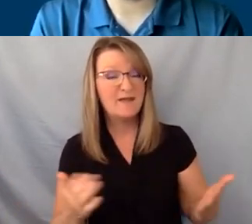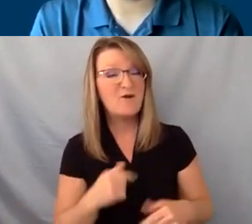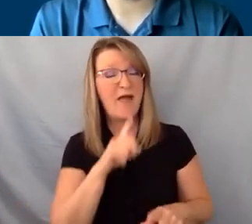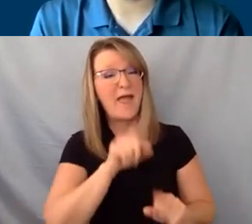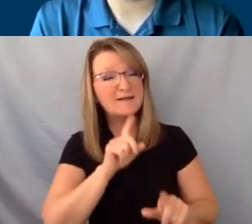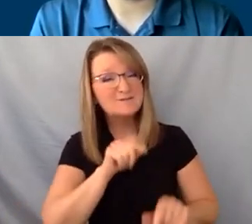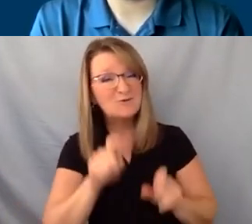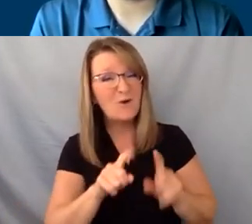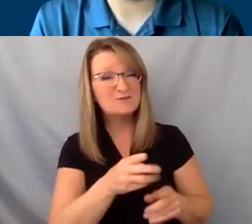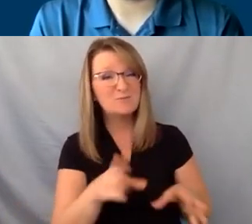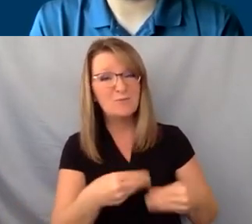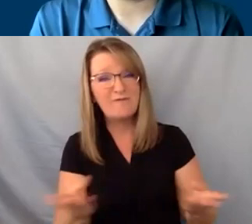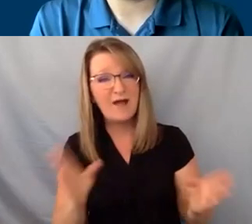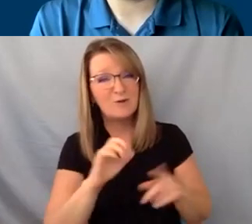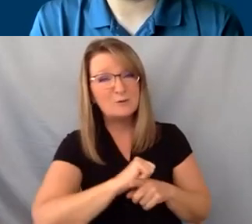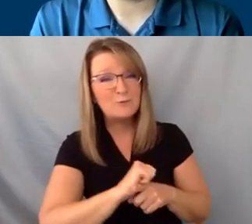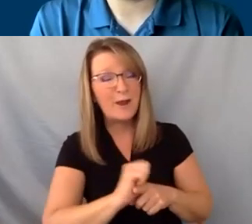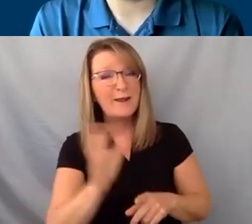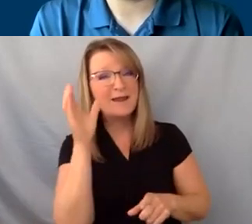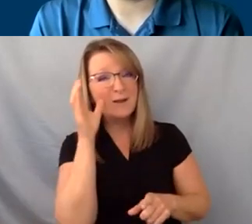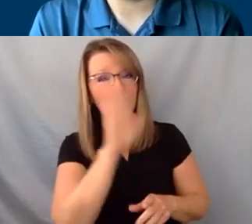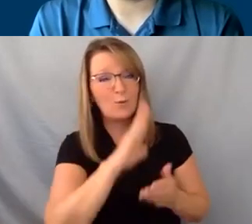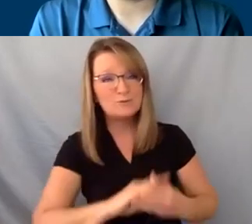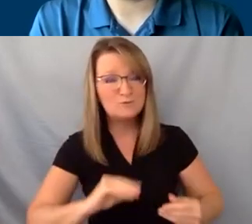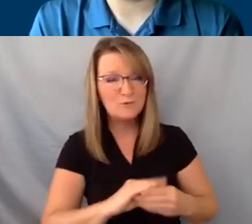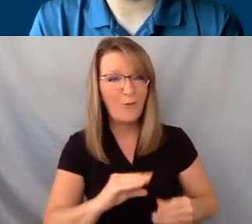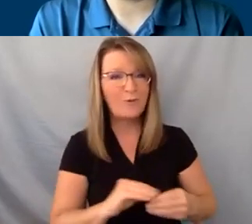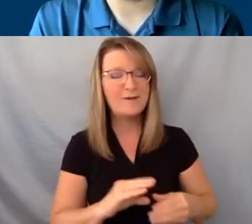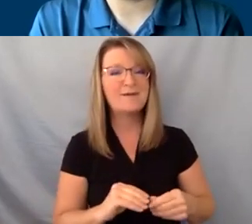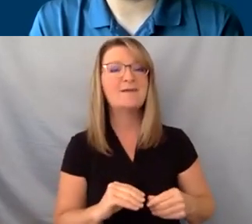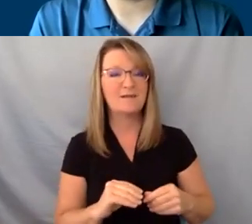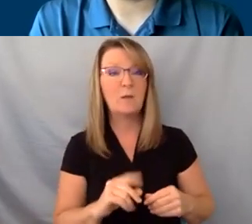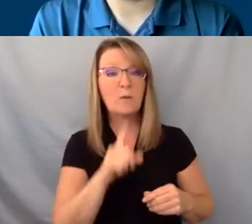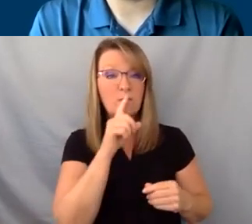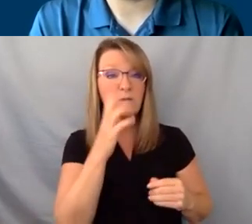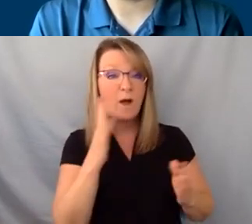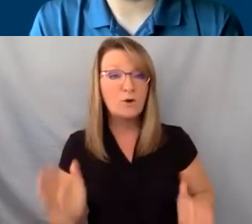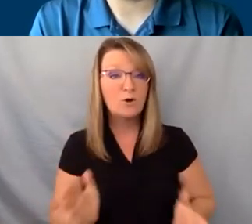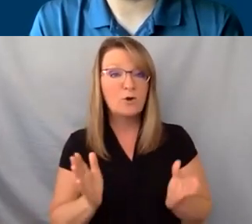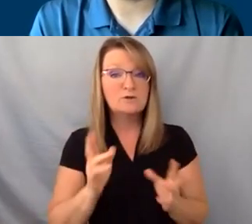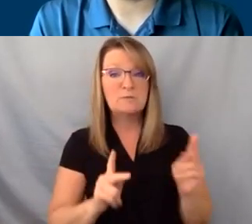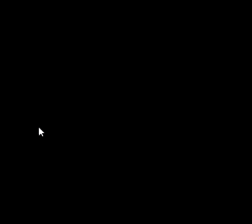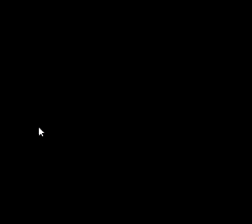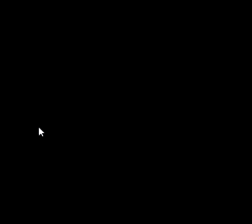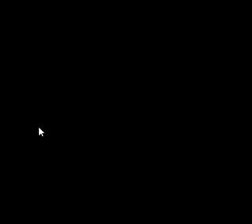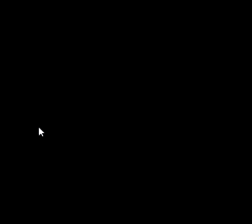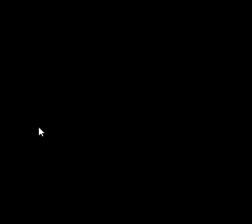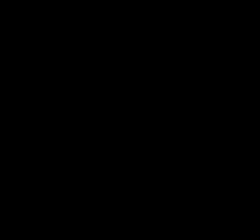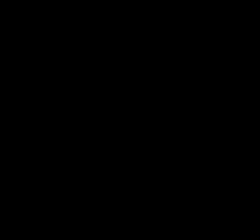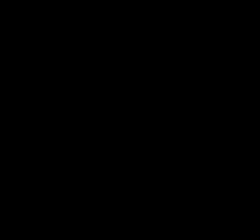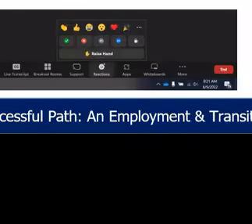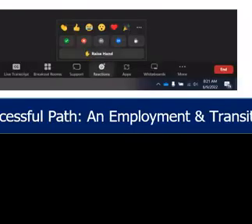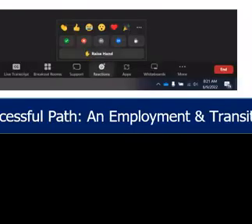and doing your training and hearing your story um i also want to encourage everyone to complete the survey which will